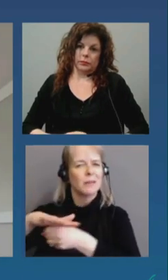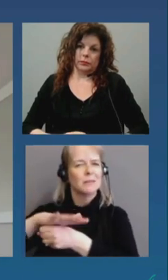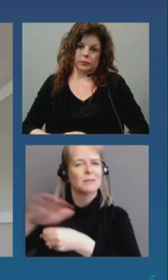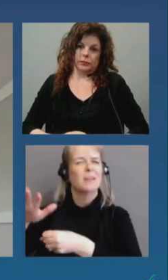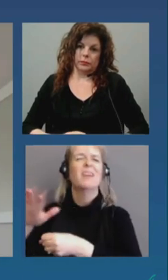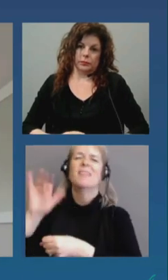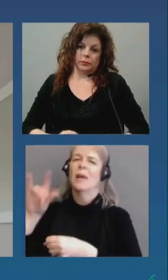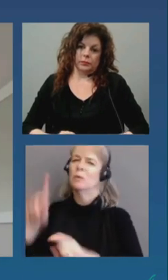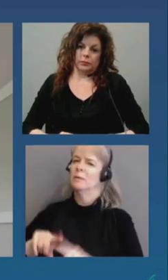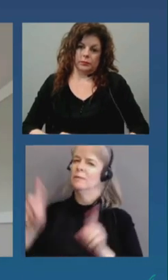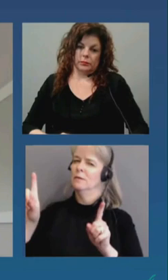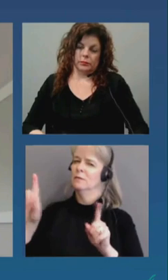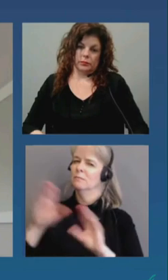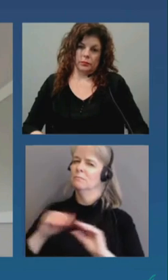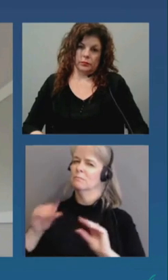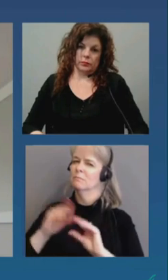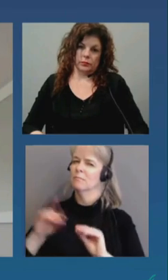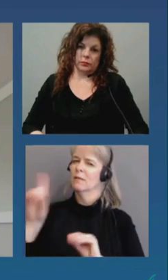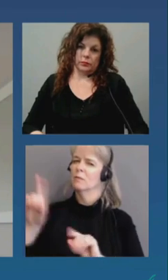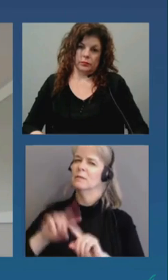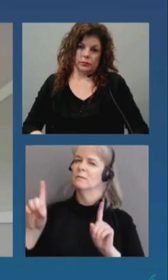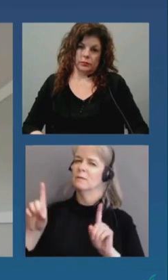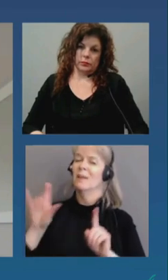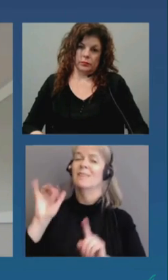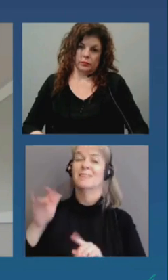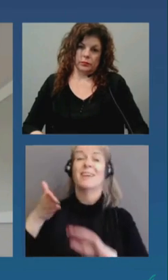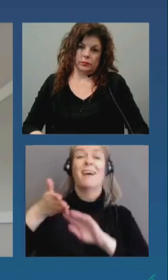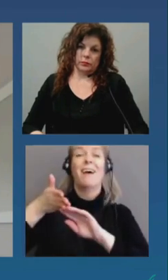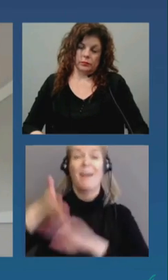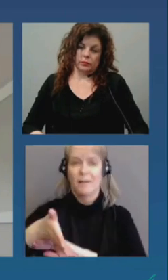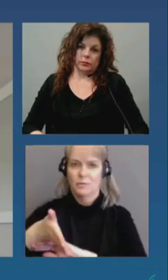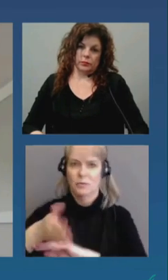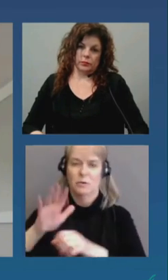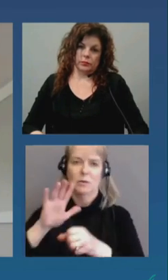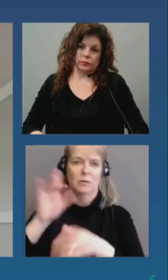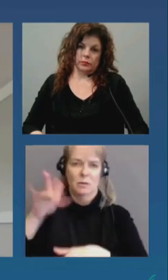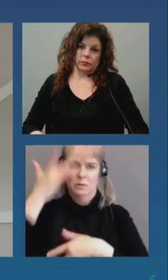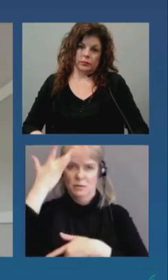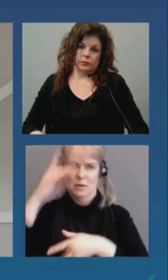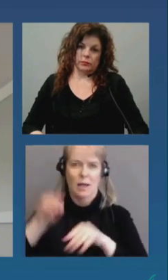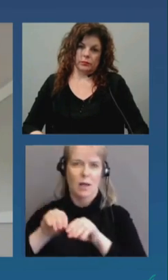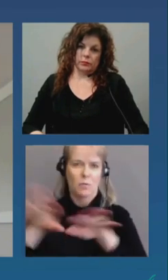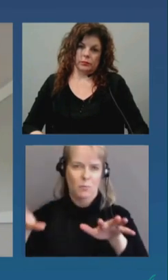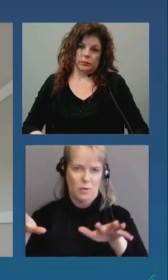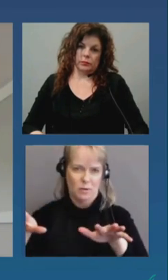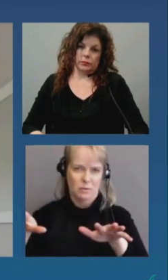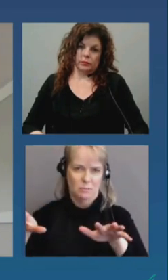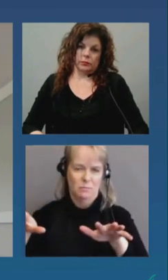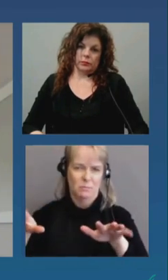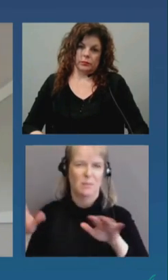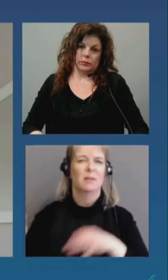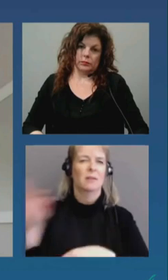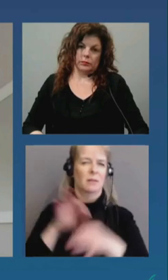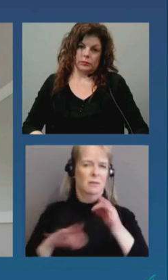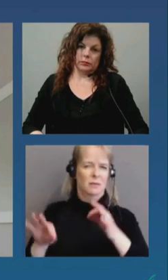there that was um once there's been an outbreak so uh rather than trying to prevent them uh it's looking at if if there's